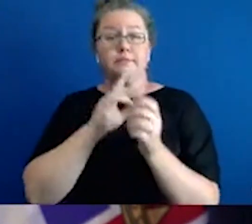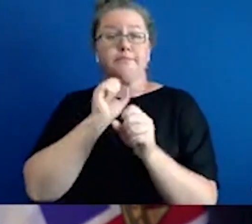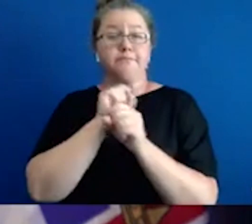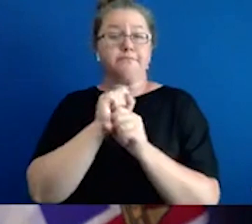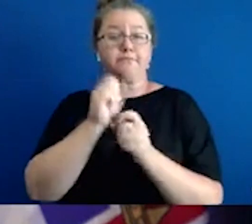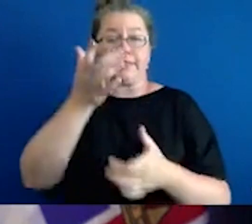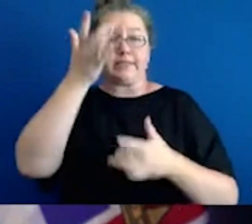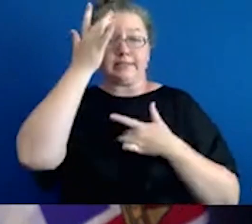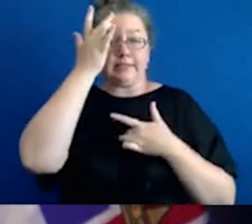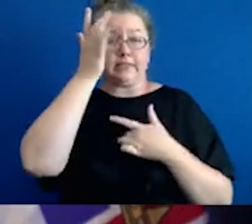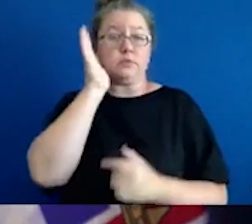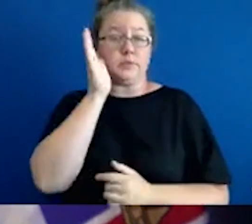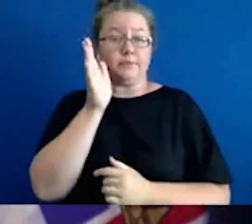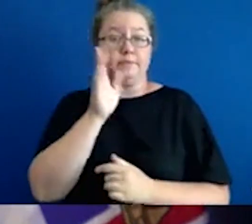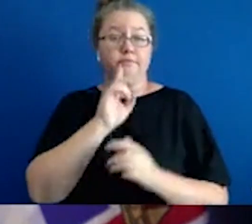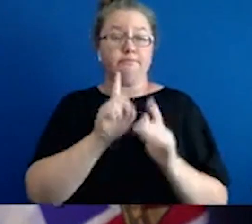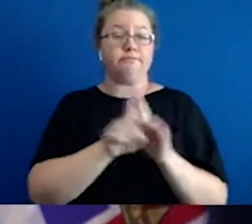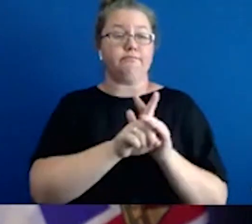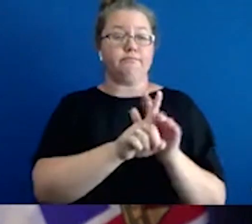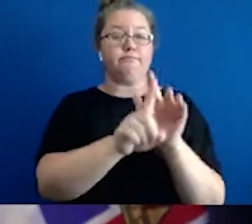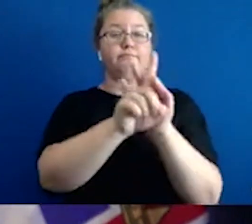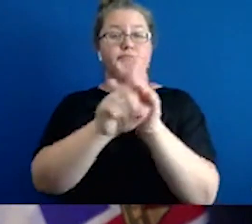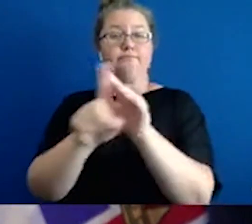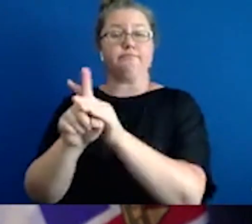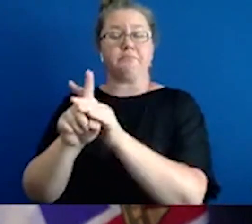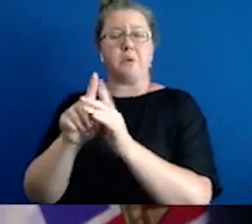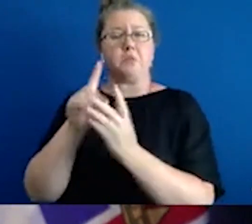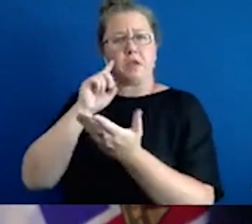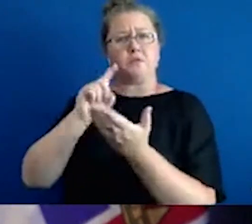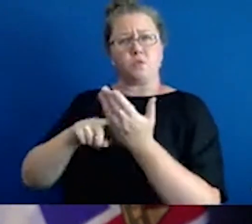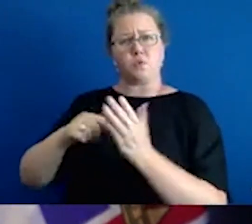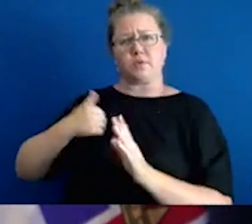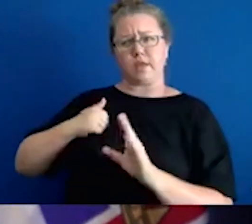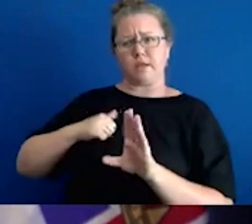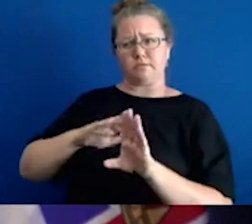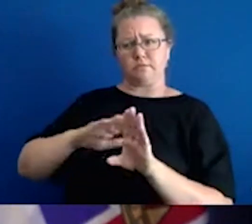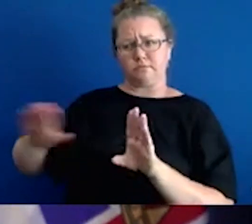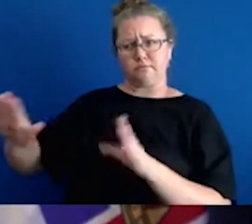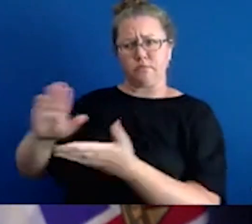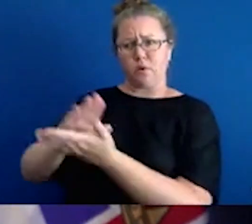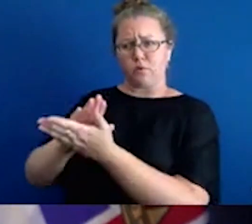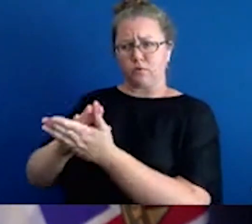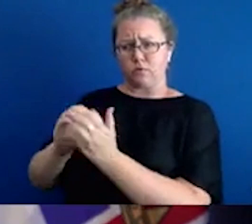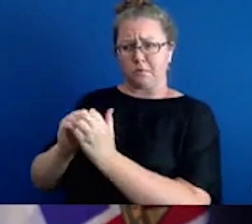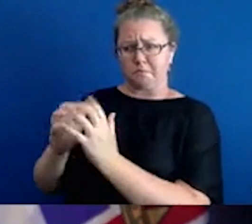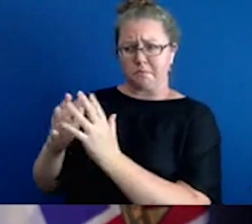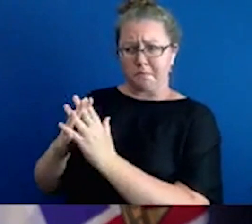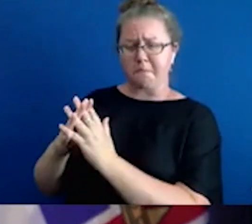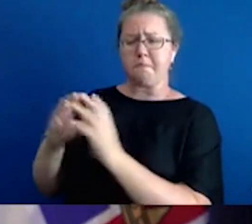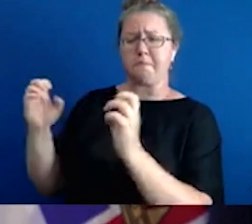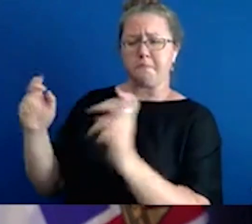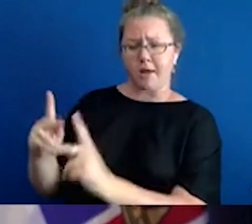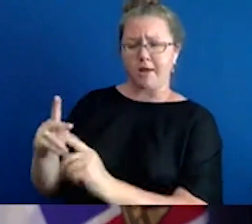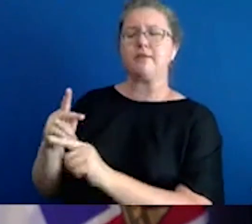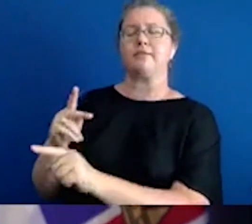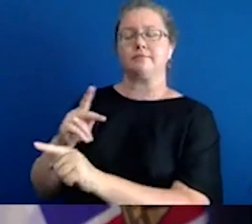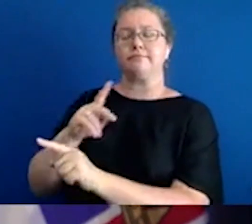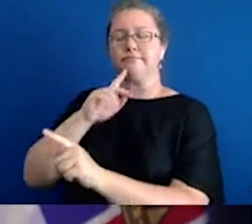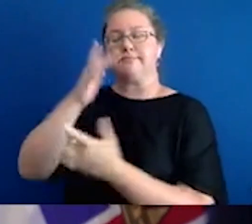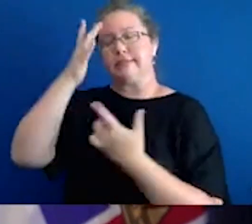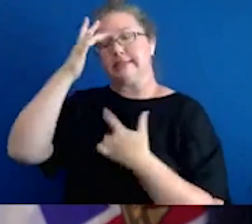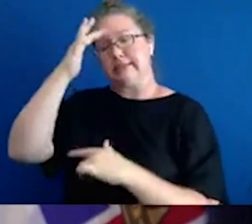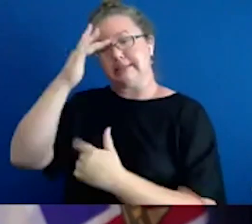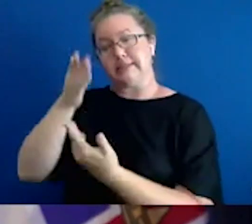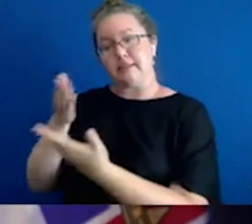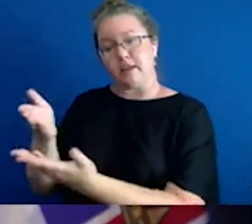cases that we pop up. And we've seen that in other provinces where school has started as well. And these are people who are exposed